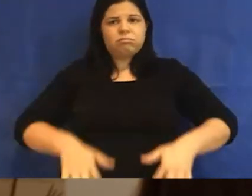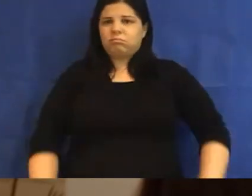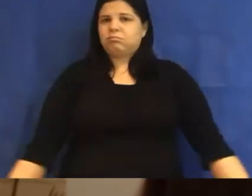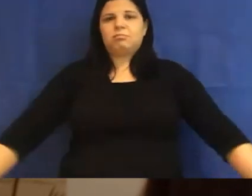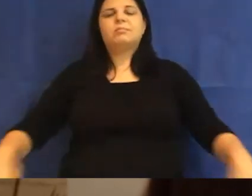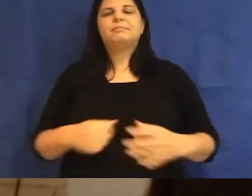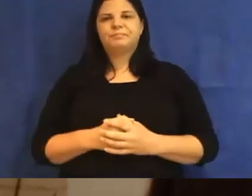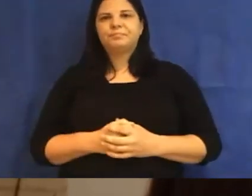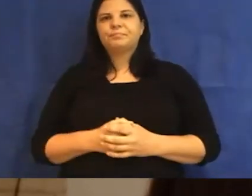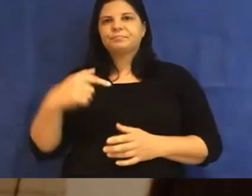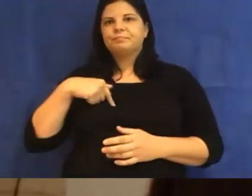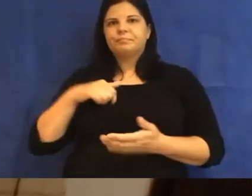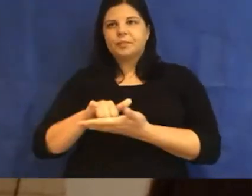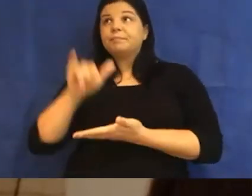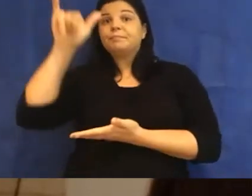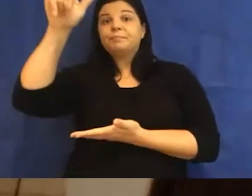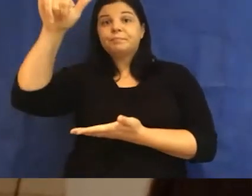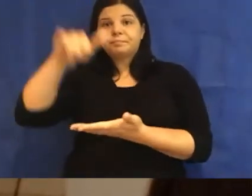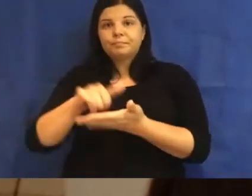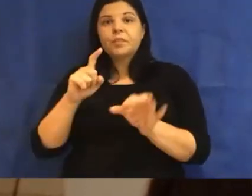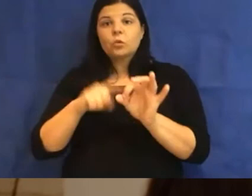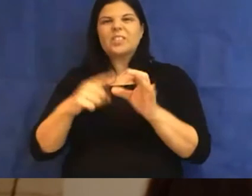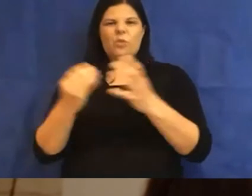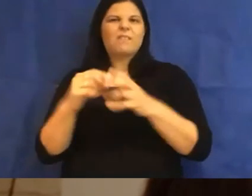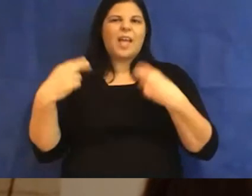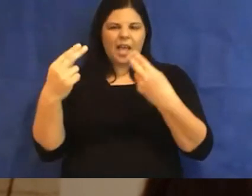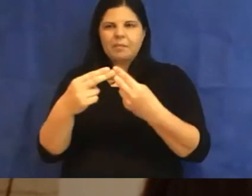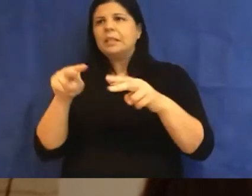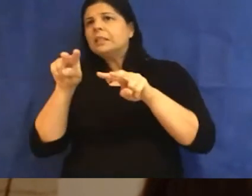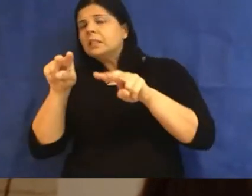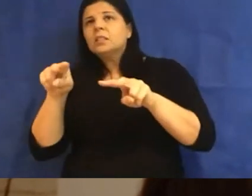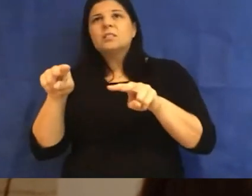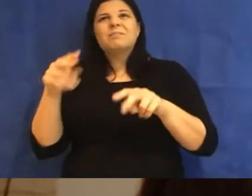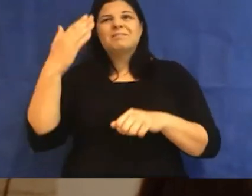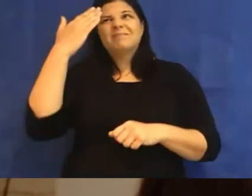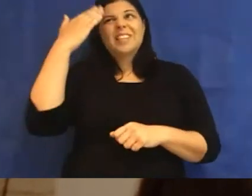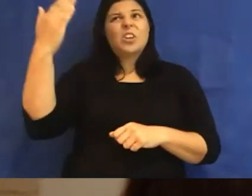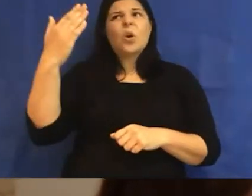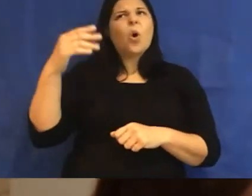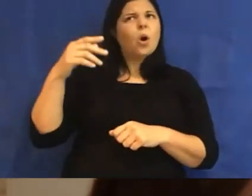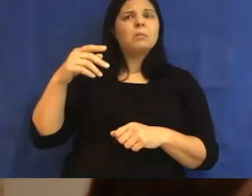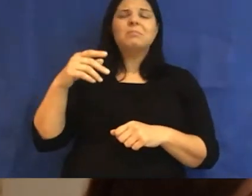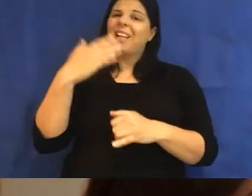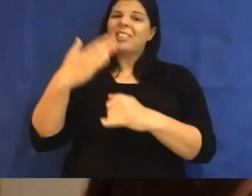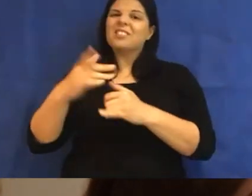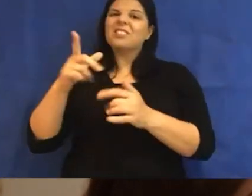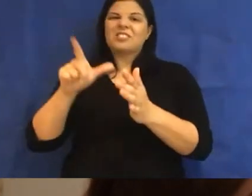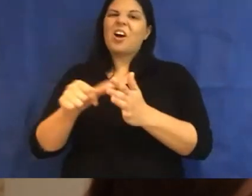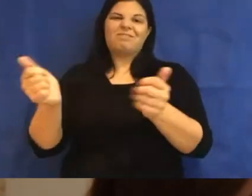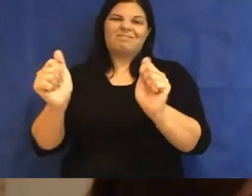I flew up to Queensland to see her with my family, not knowing then it was to be the last time I would ever see her again.